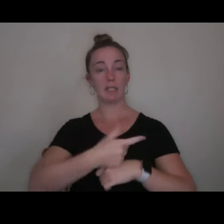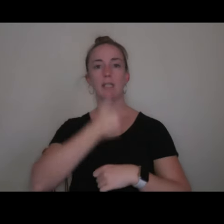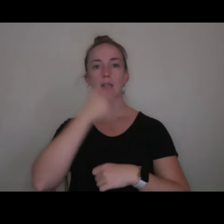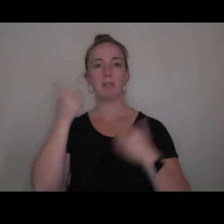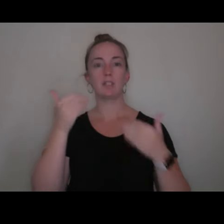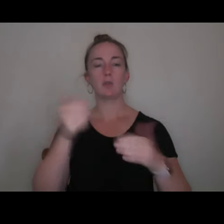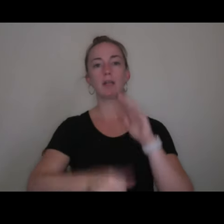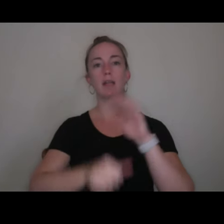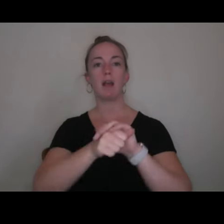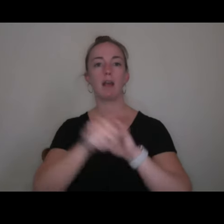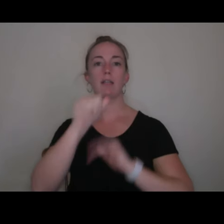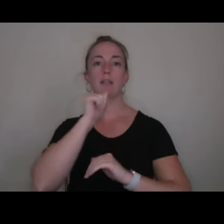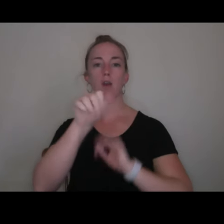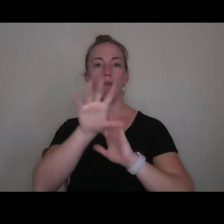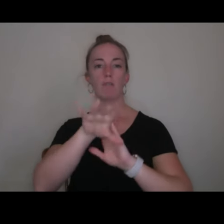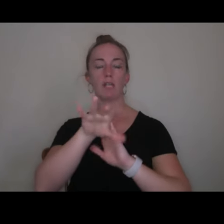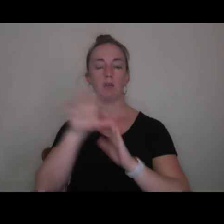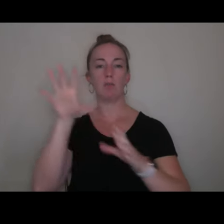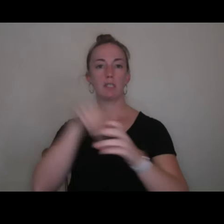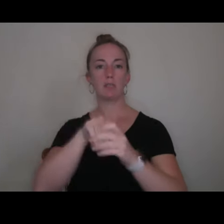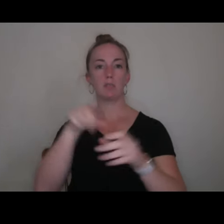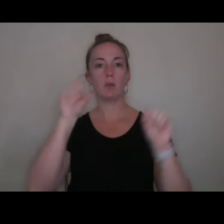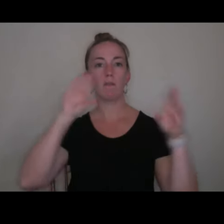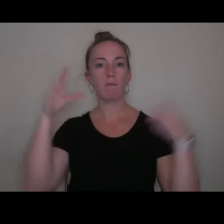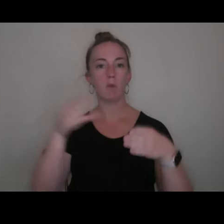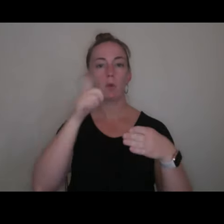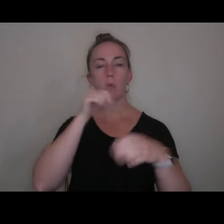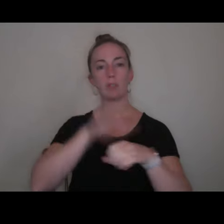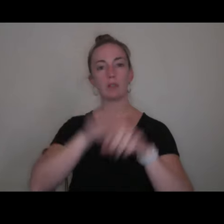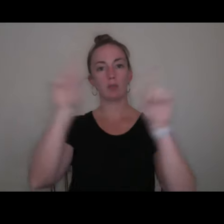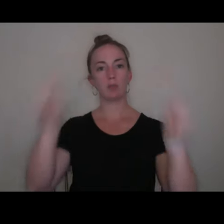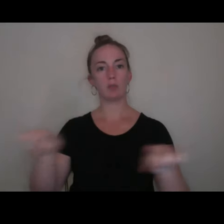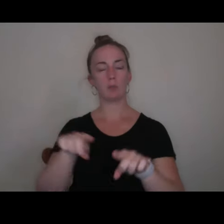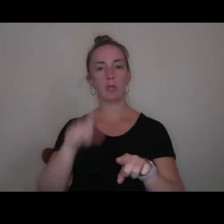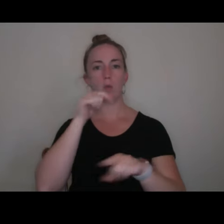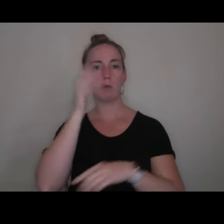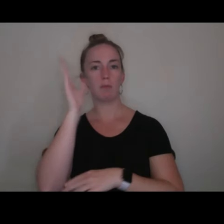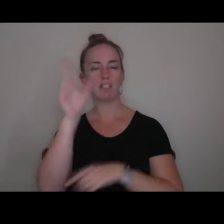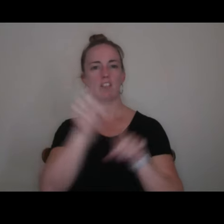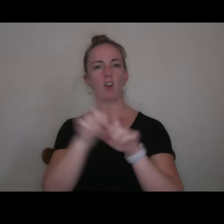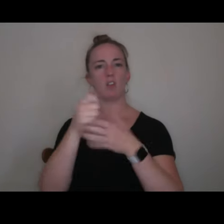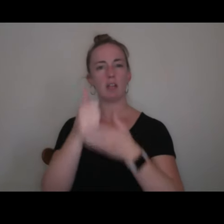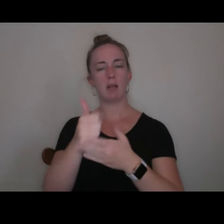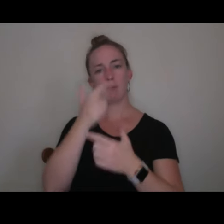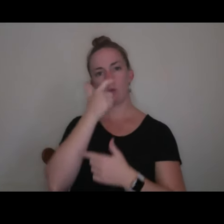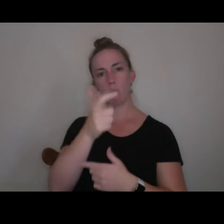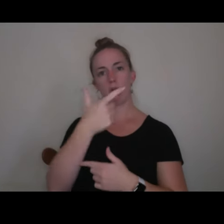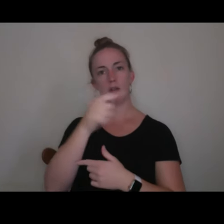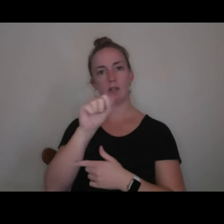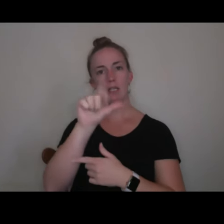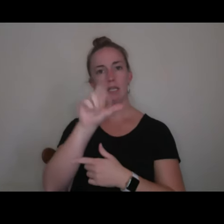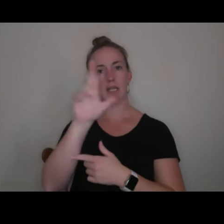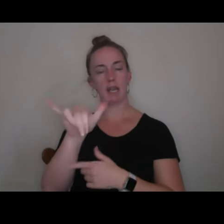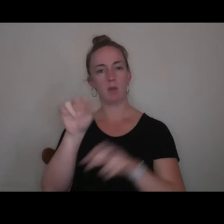participants so that you're able to focus on who's on screen and who's presenting. And it's also helpful to watch in gallery views so you're able to see all of our student